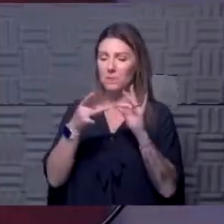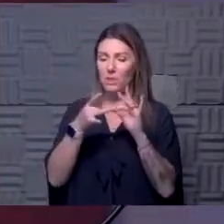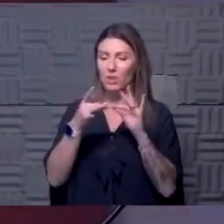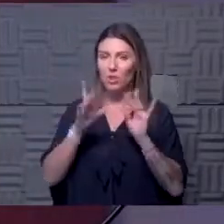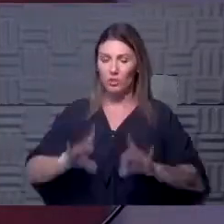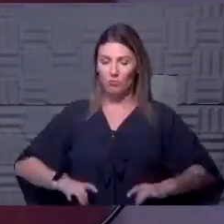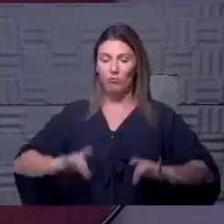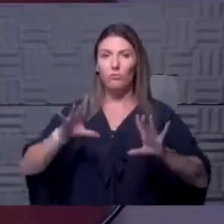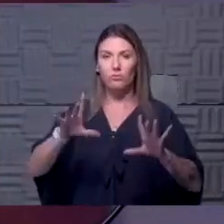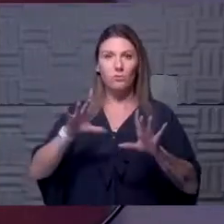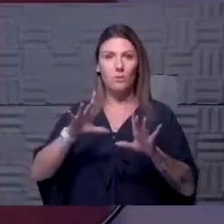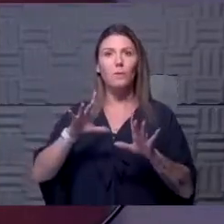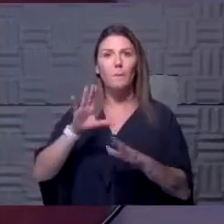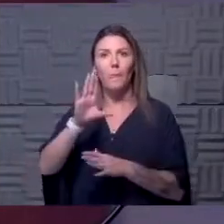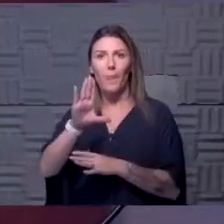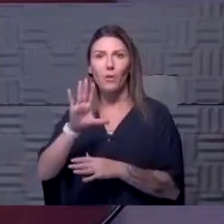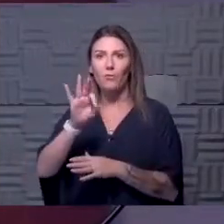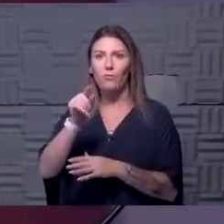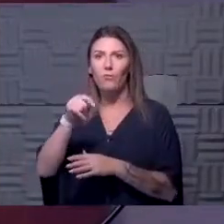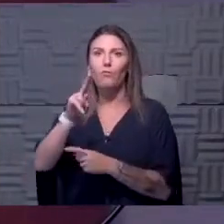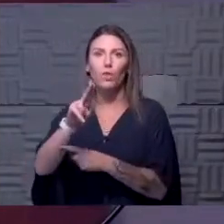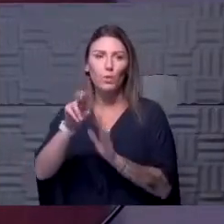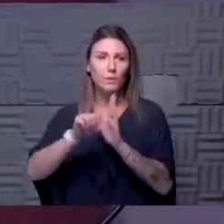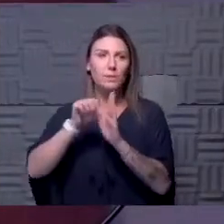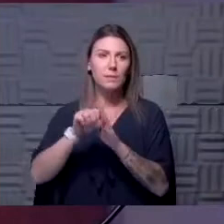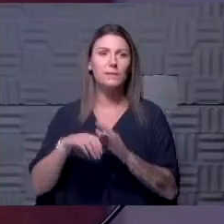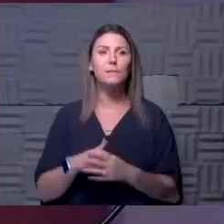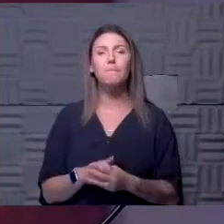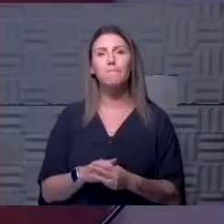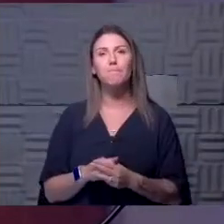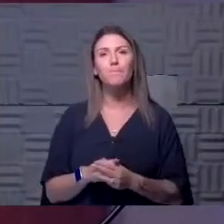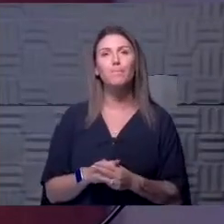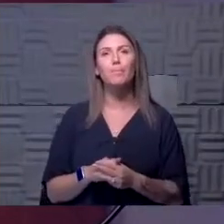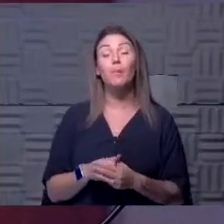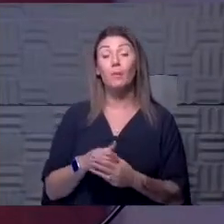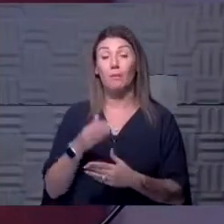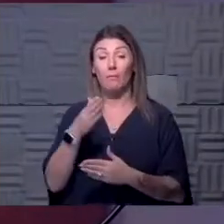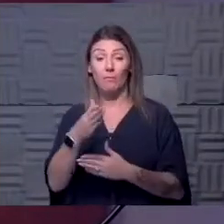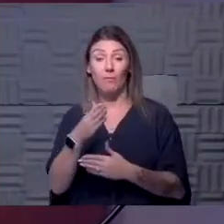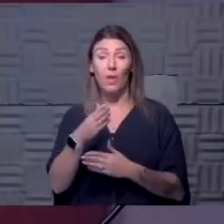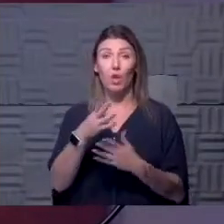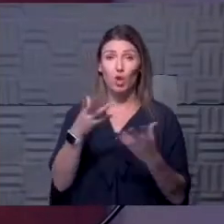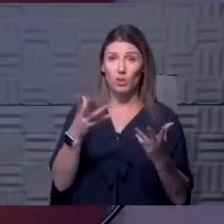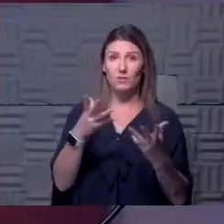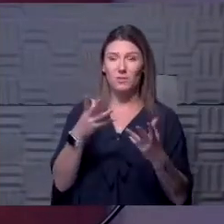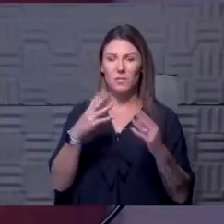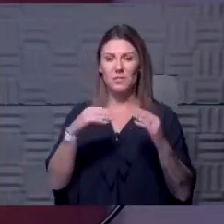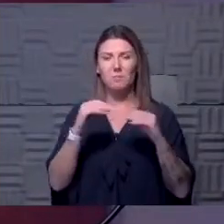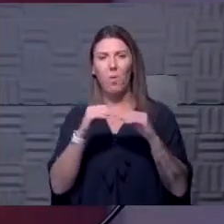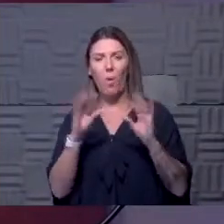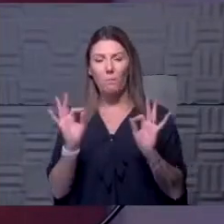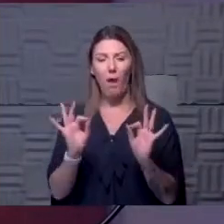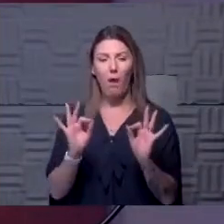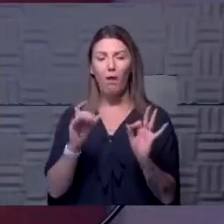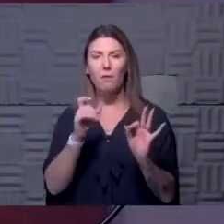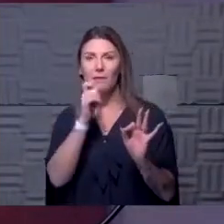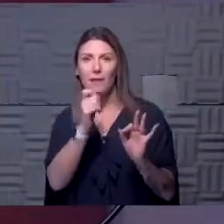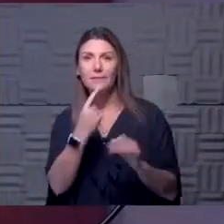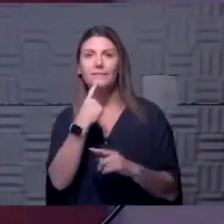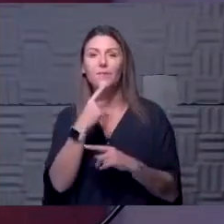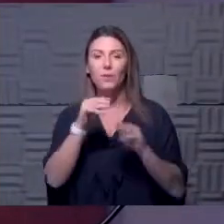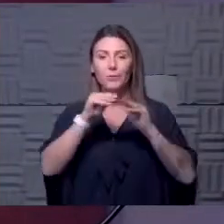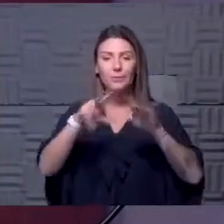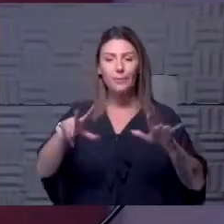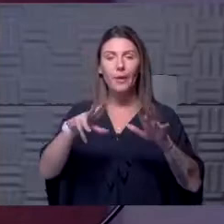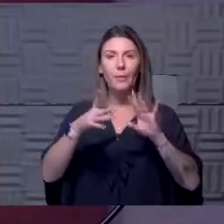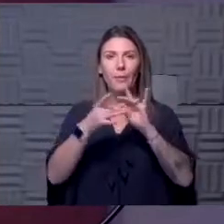that it appears that the flu season there is more mild or less severe in spread